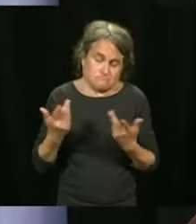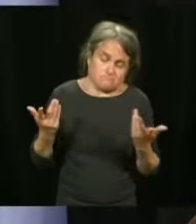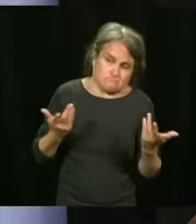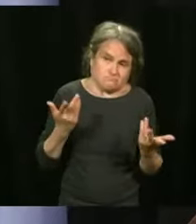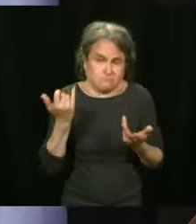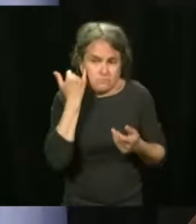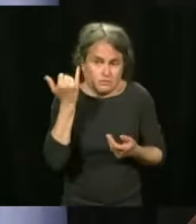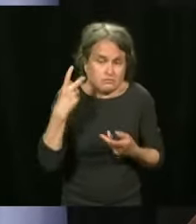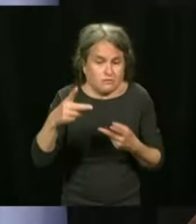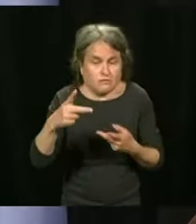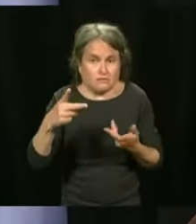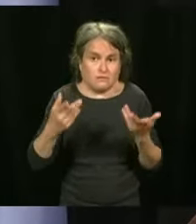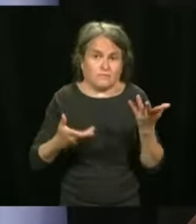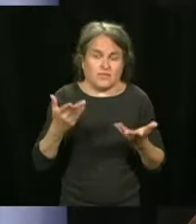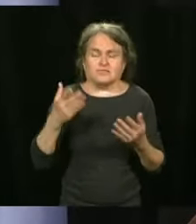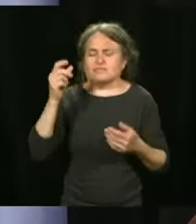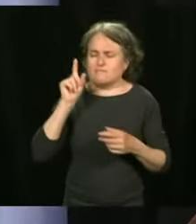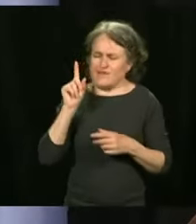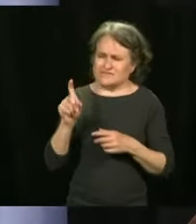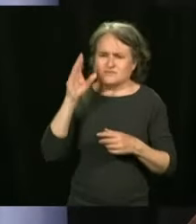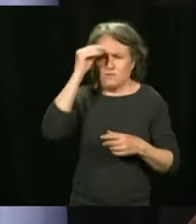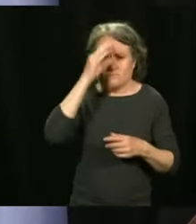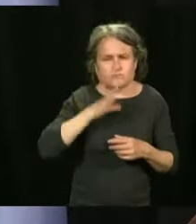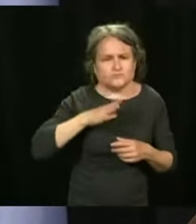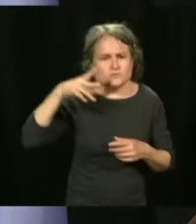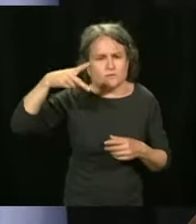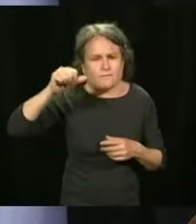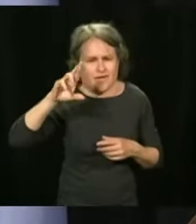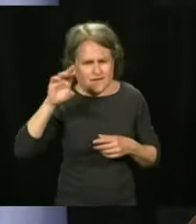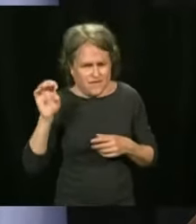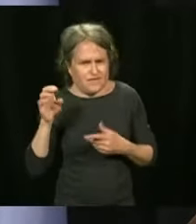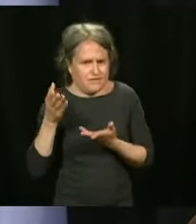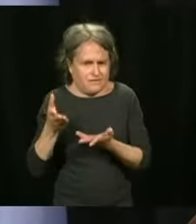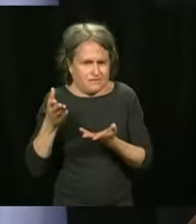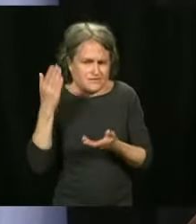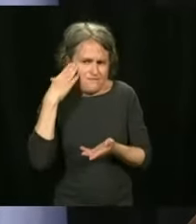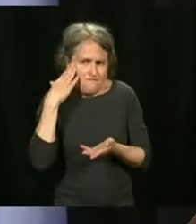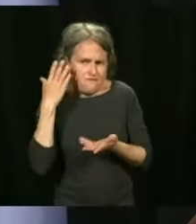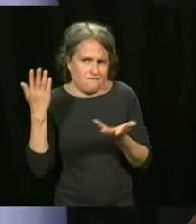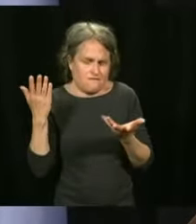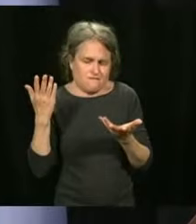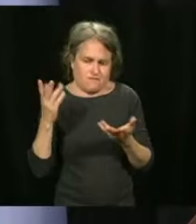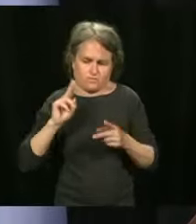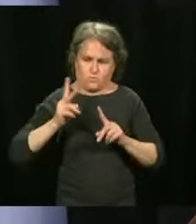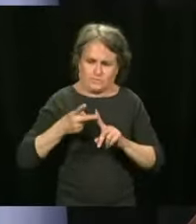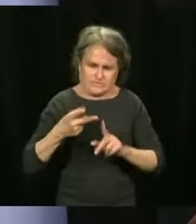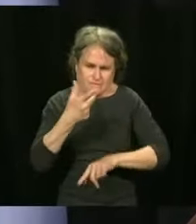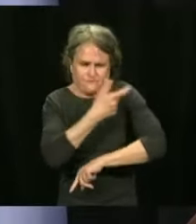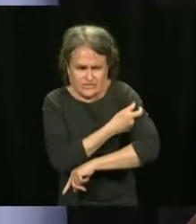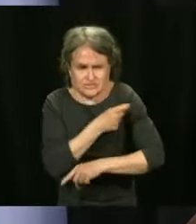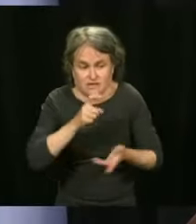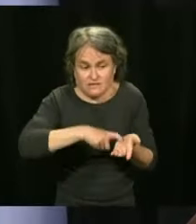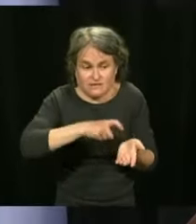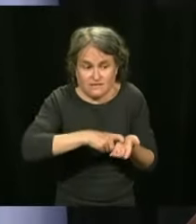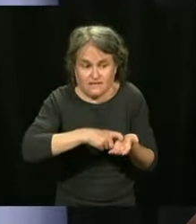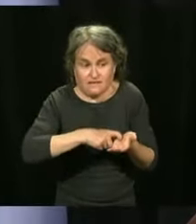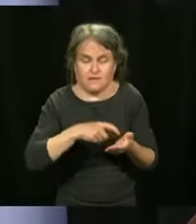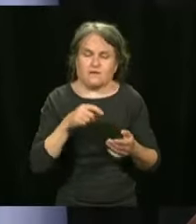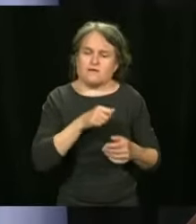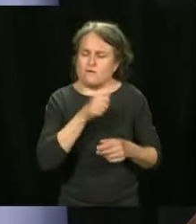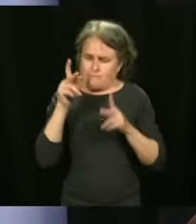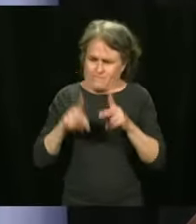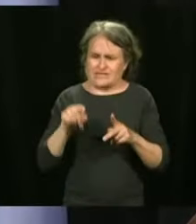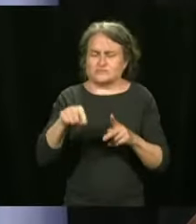idea, perhaps, Mr. Paré, as to the calendar for the second dose? And the people who have received AstraZeneca, could they